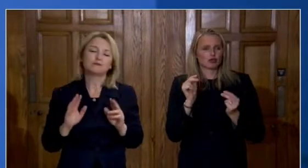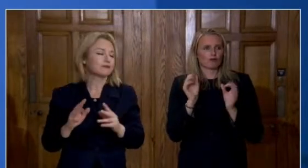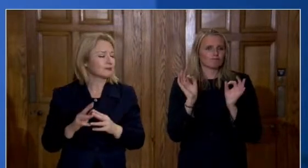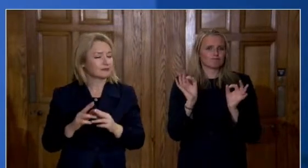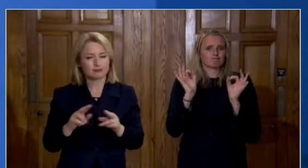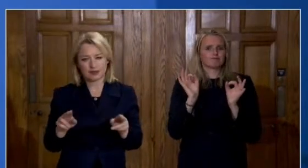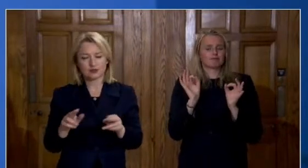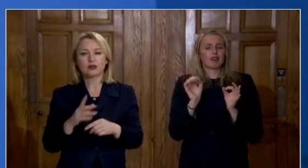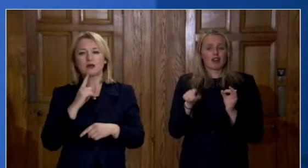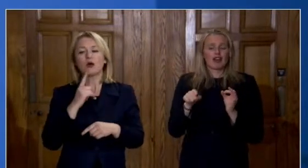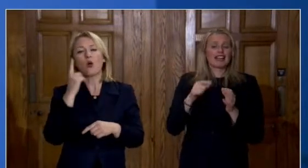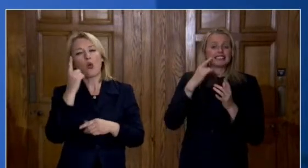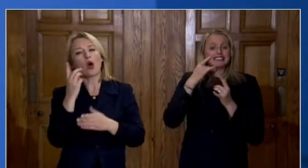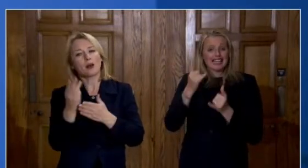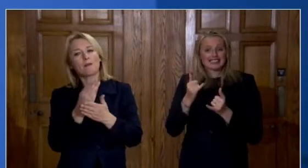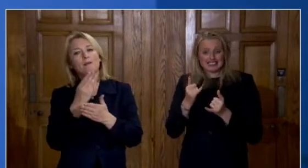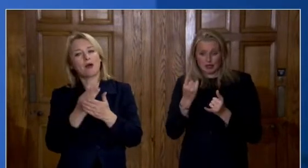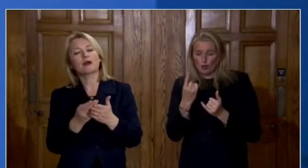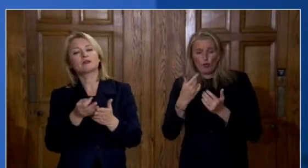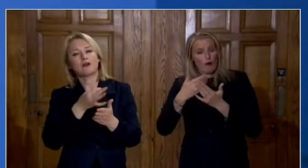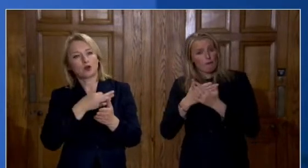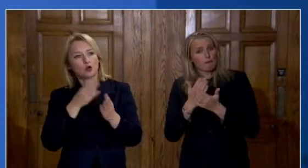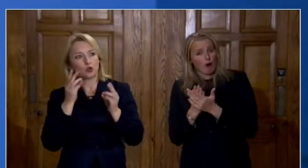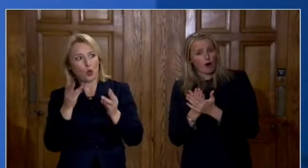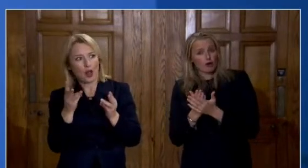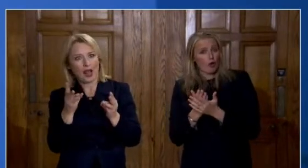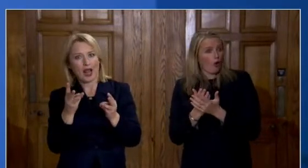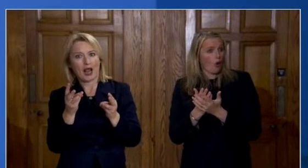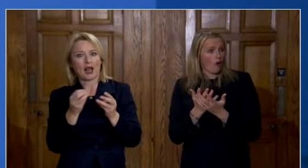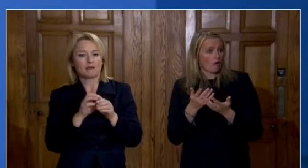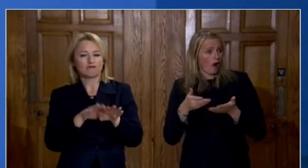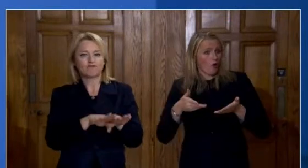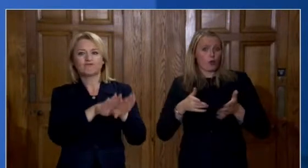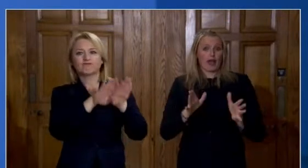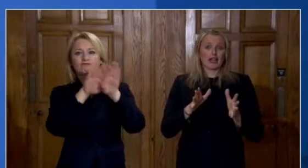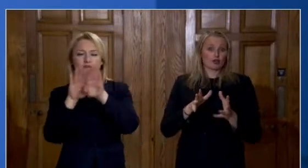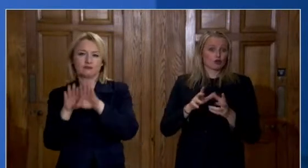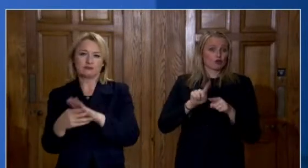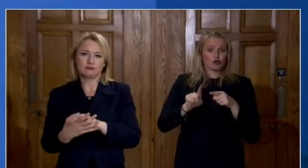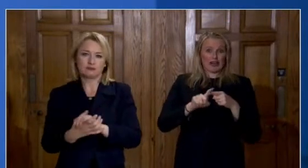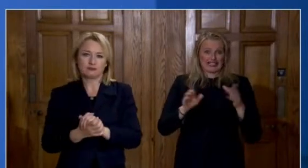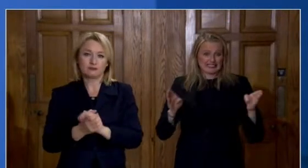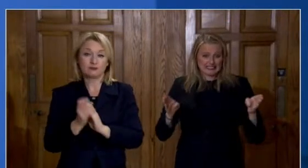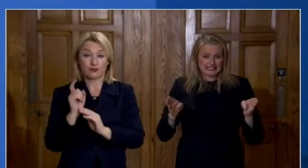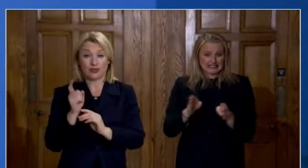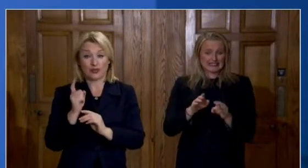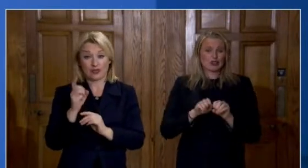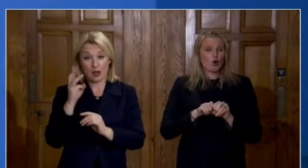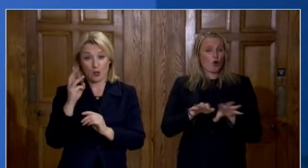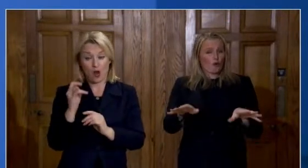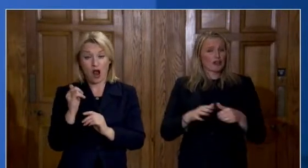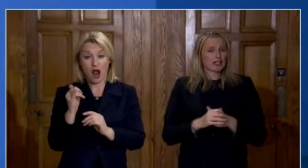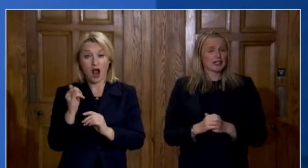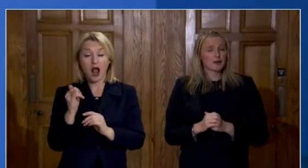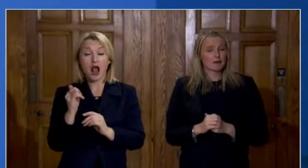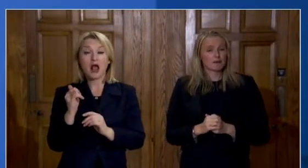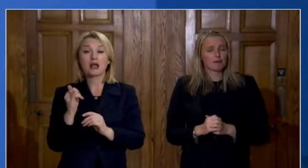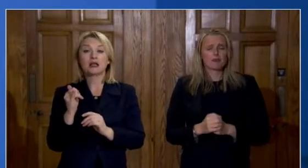it's one part of an overall approach and that's one of the reasons why individuals